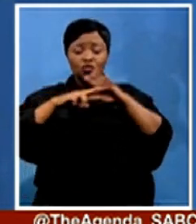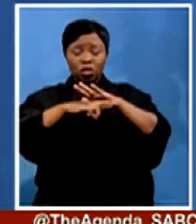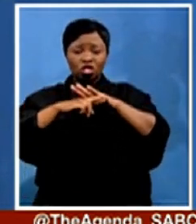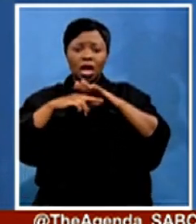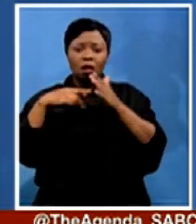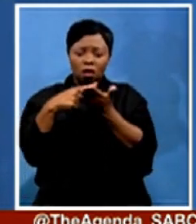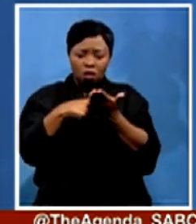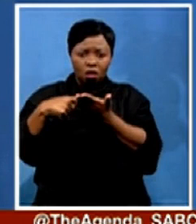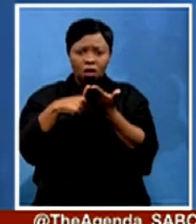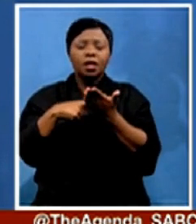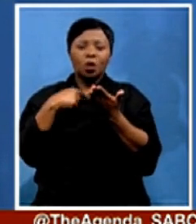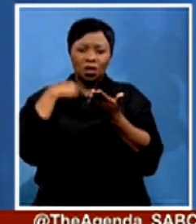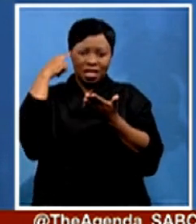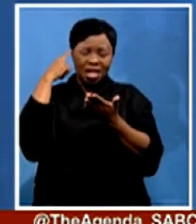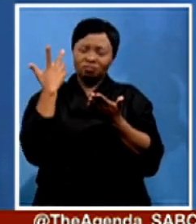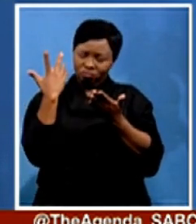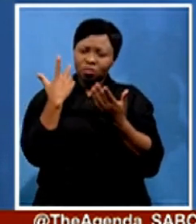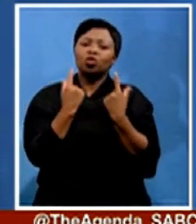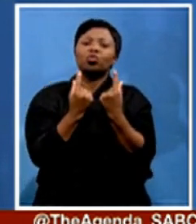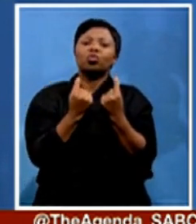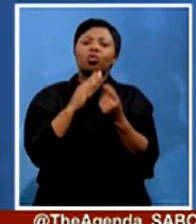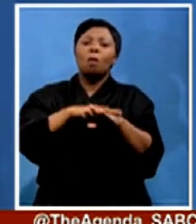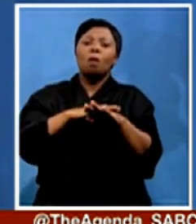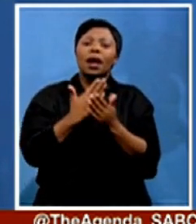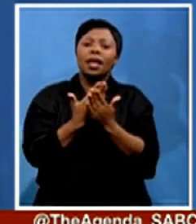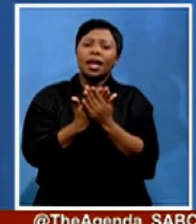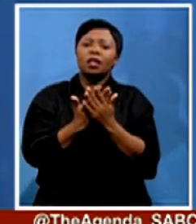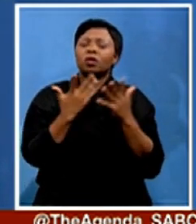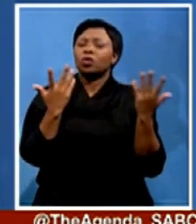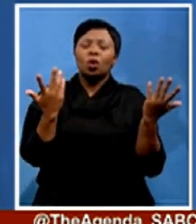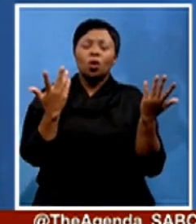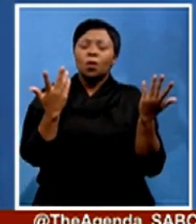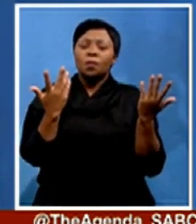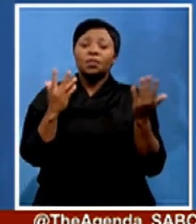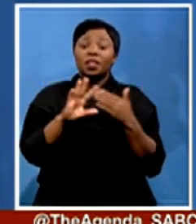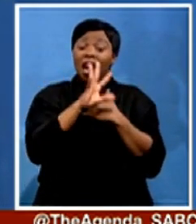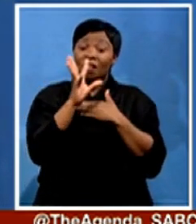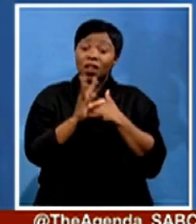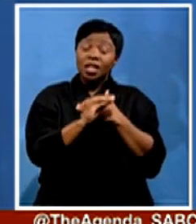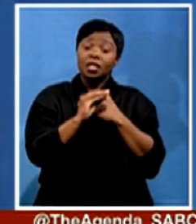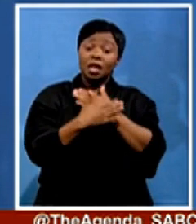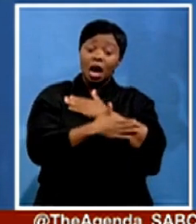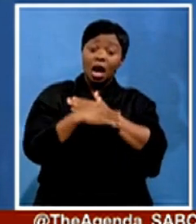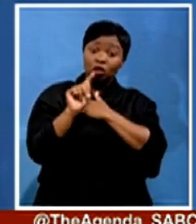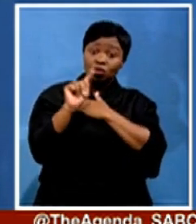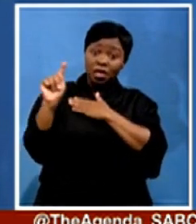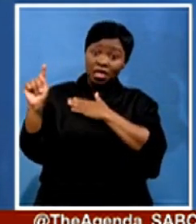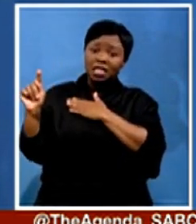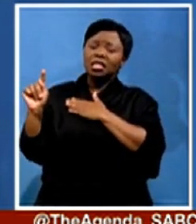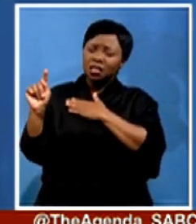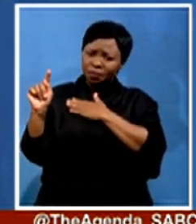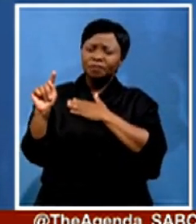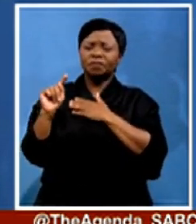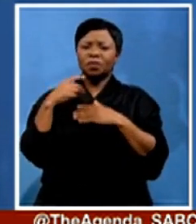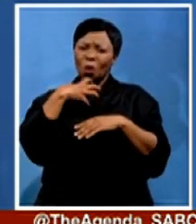it is not time that African countries can also come up with their own research that